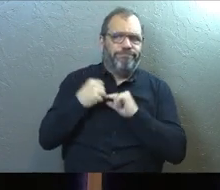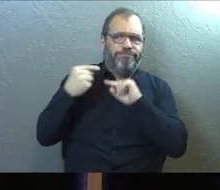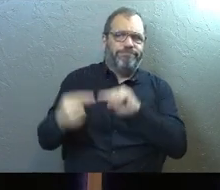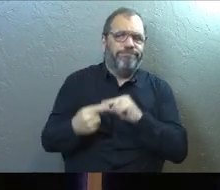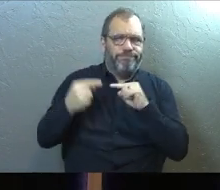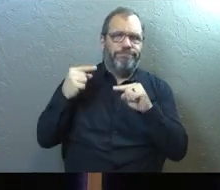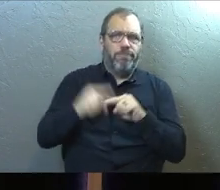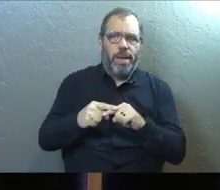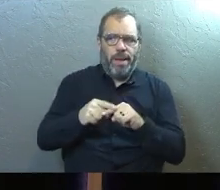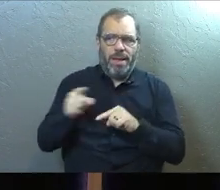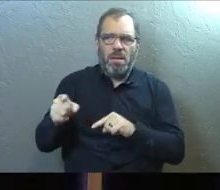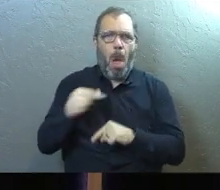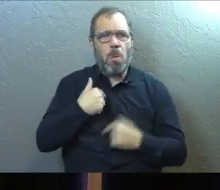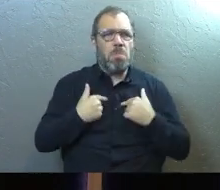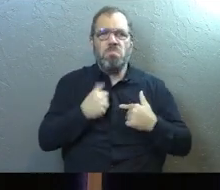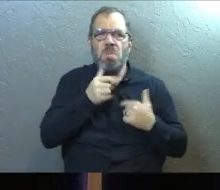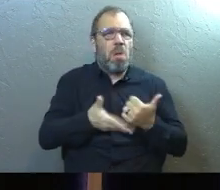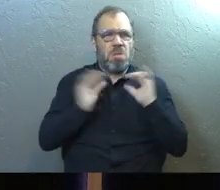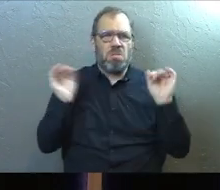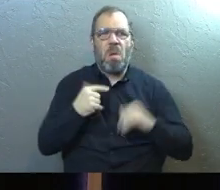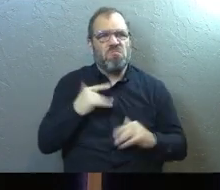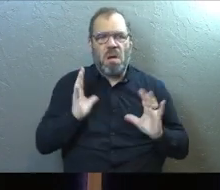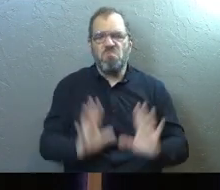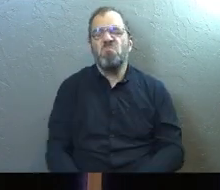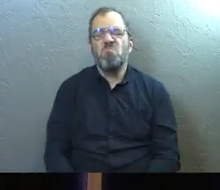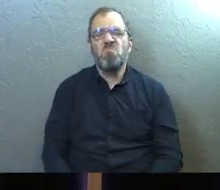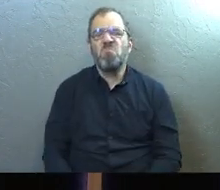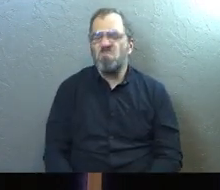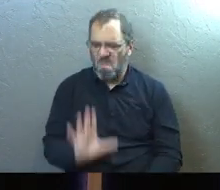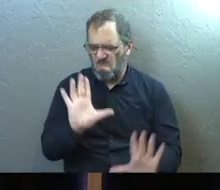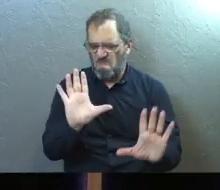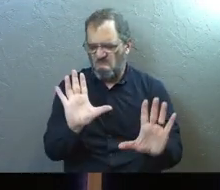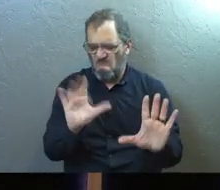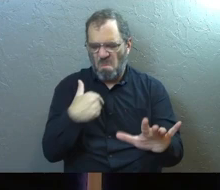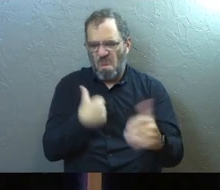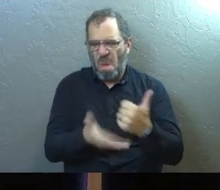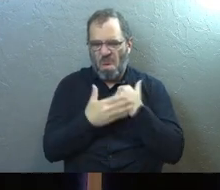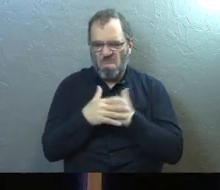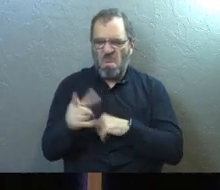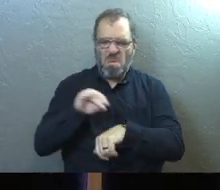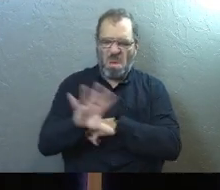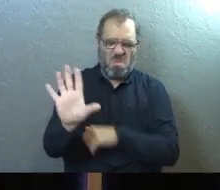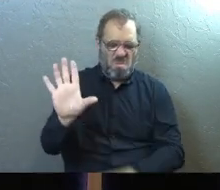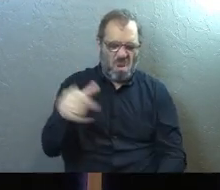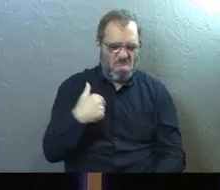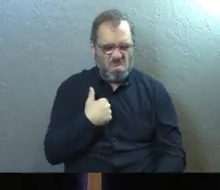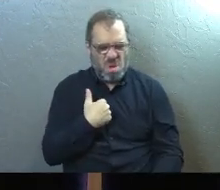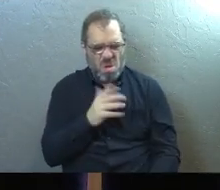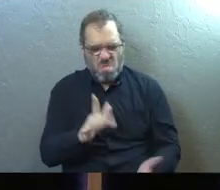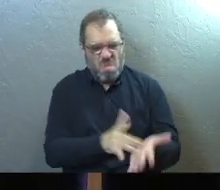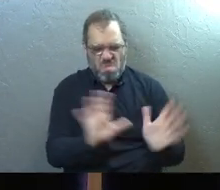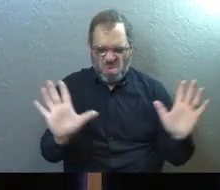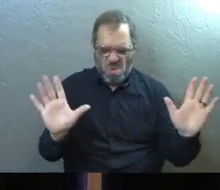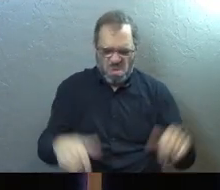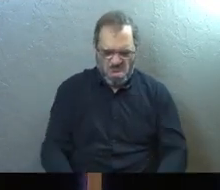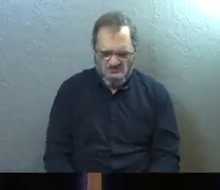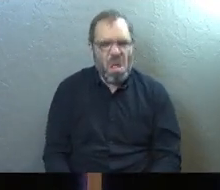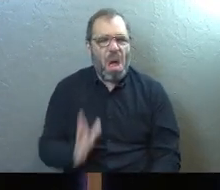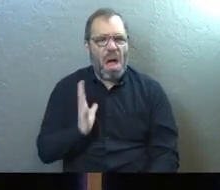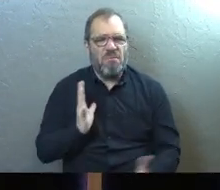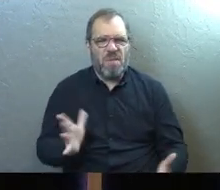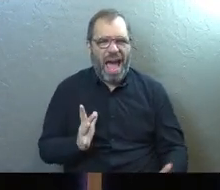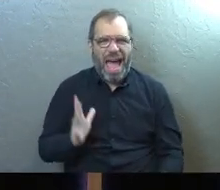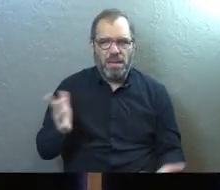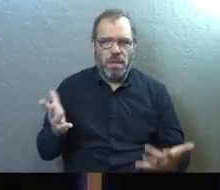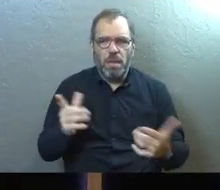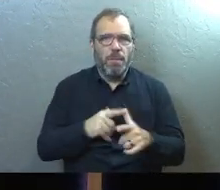where they don't think they need help often. They don't think they need to see the counselors or to get the medication or to stay on